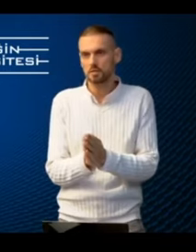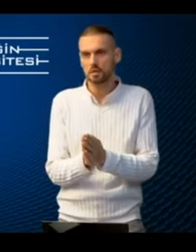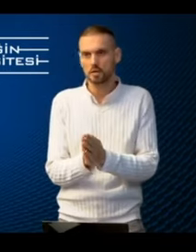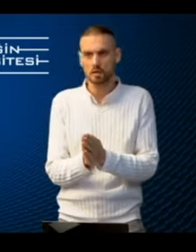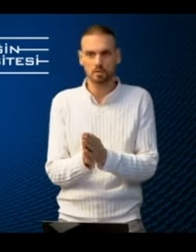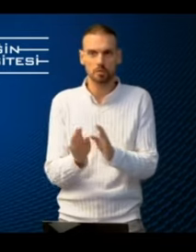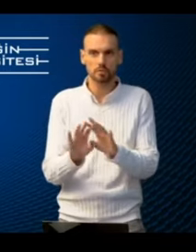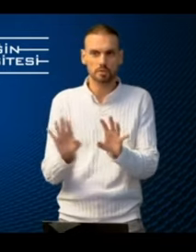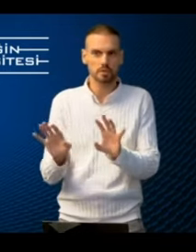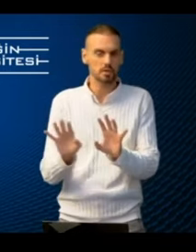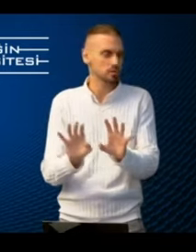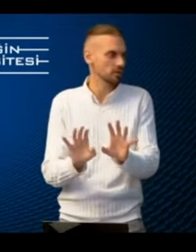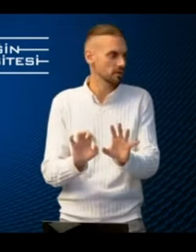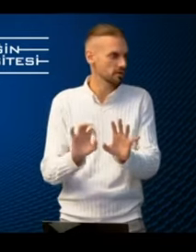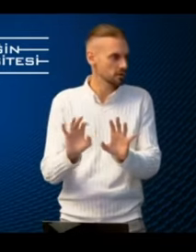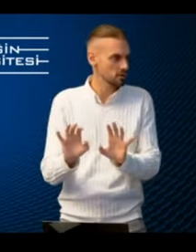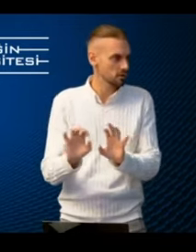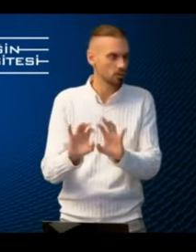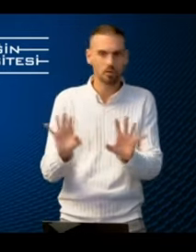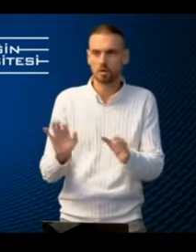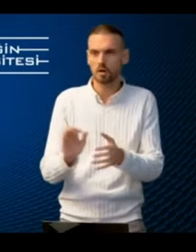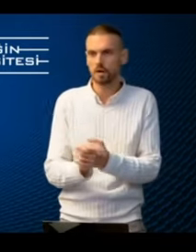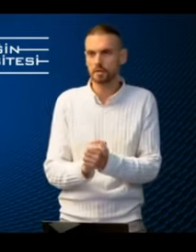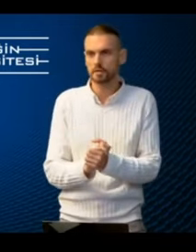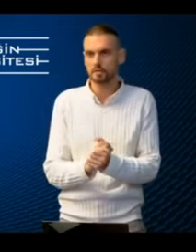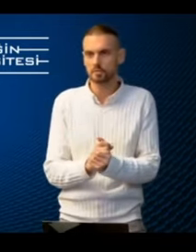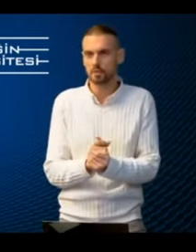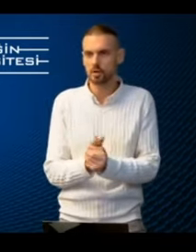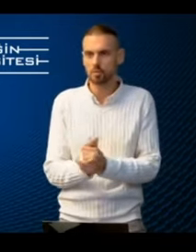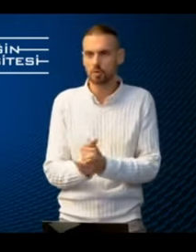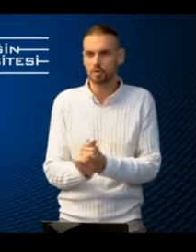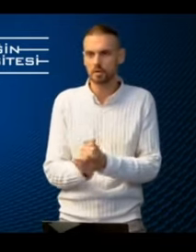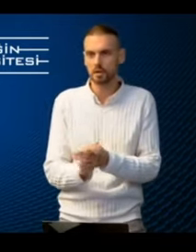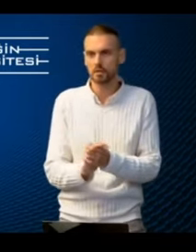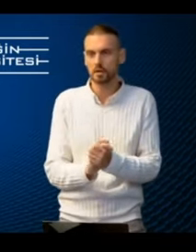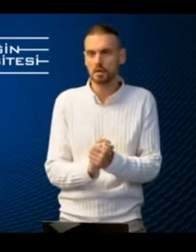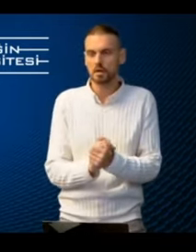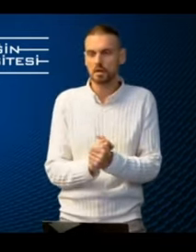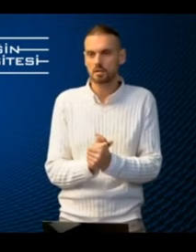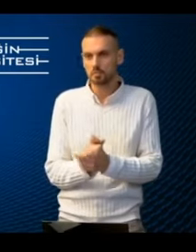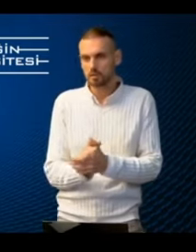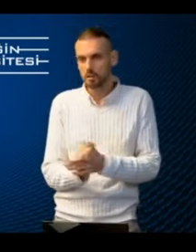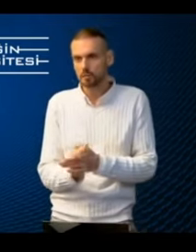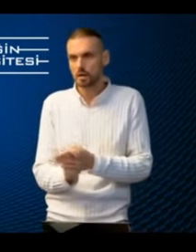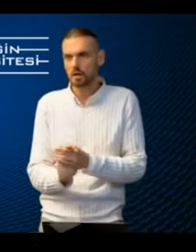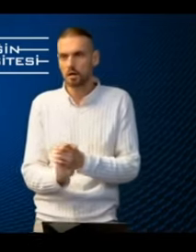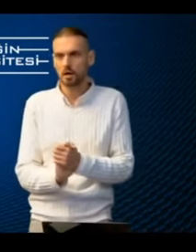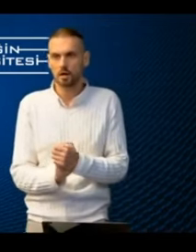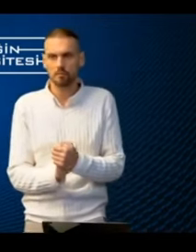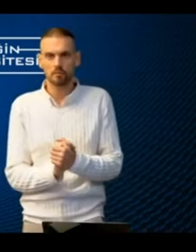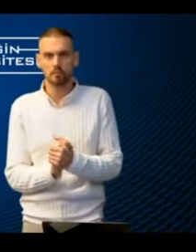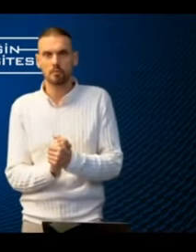then you get a small presentation maybe a video or interactive powerpoint then we have a summary